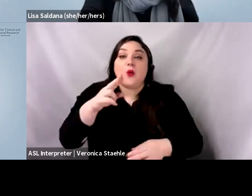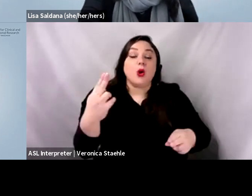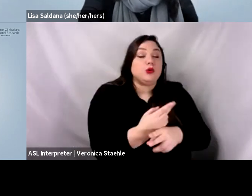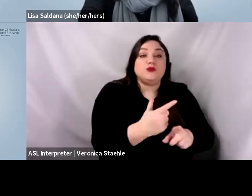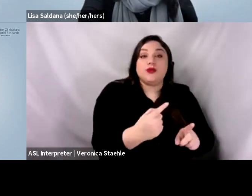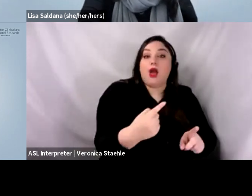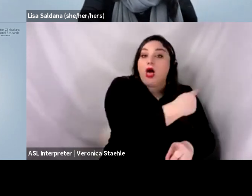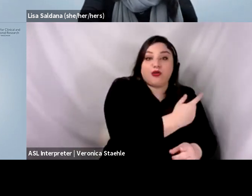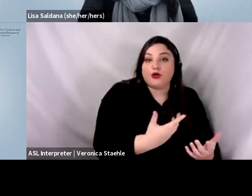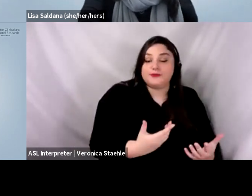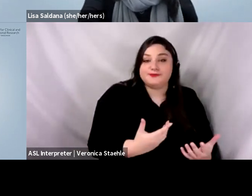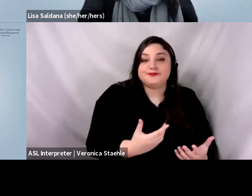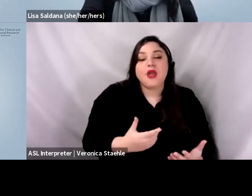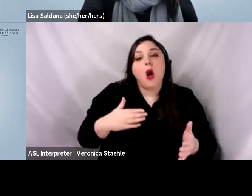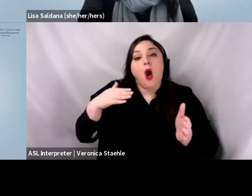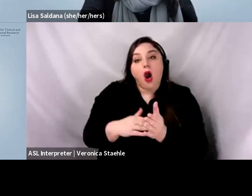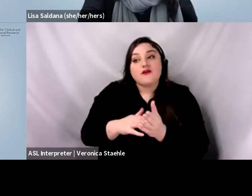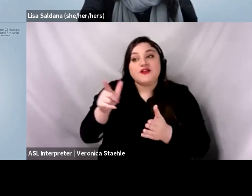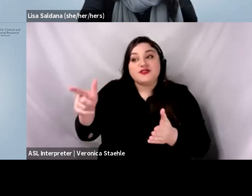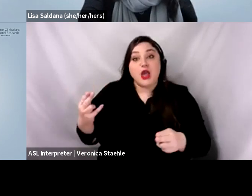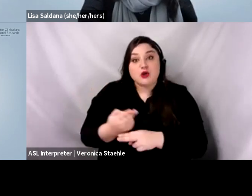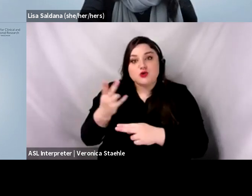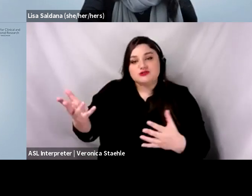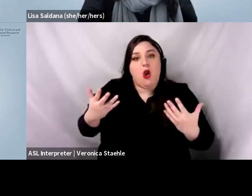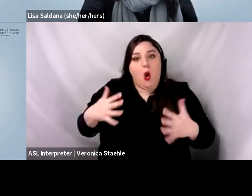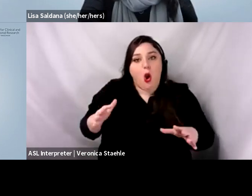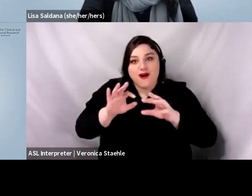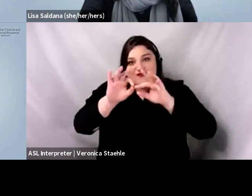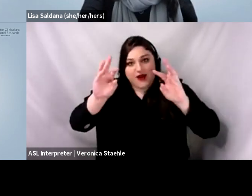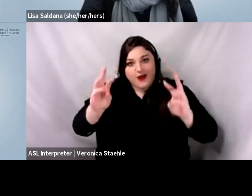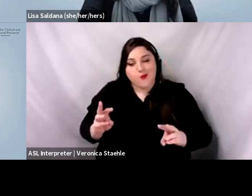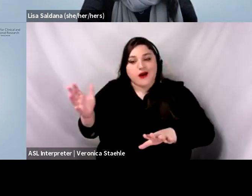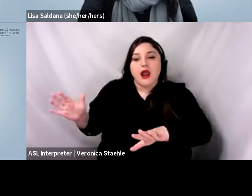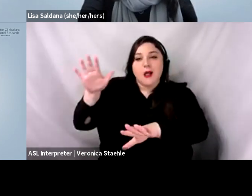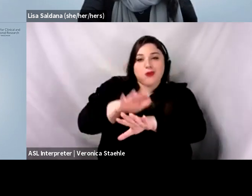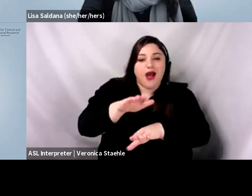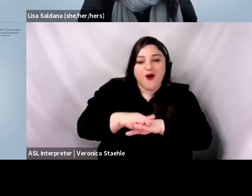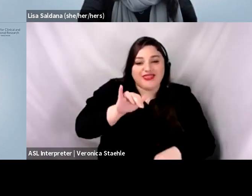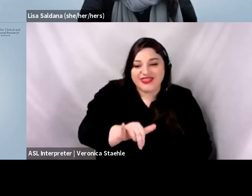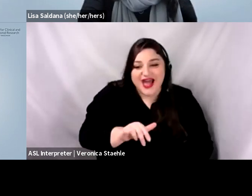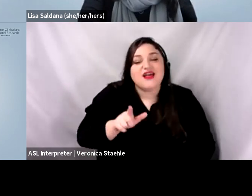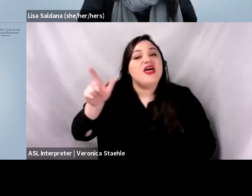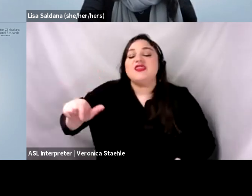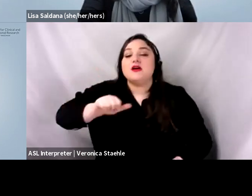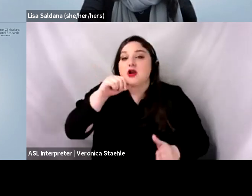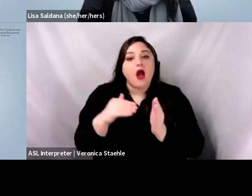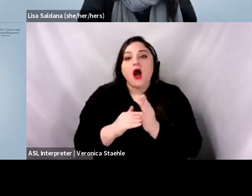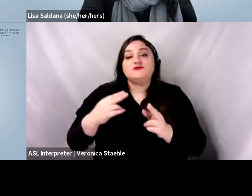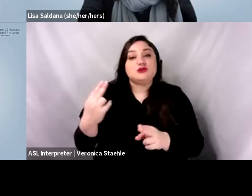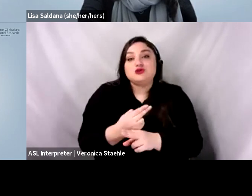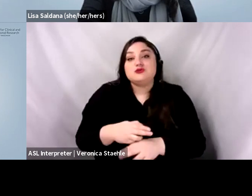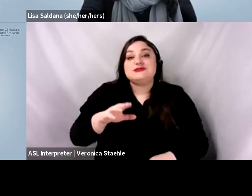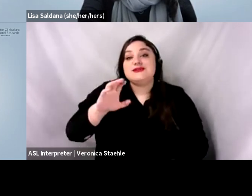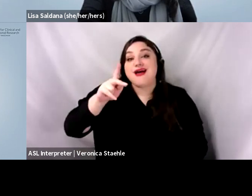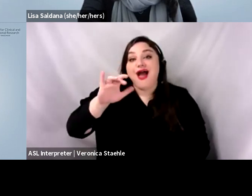that perspective. They're not thinking about, you know, the application of, you know, the EPIS framework or the RE-AIM framework in their